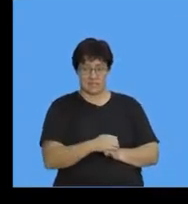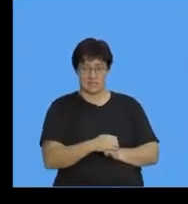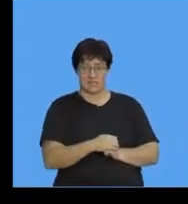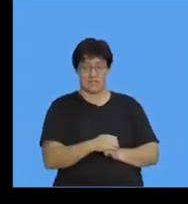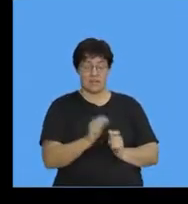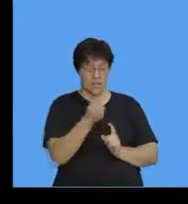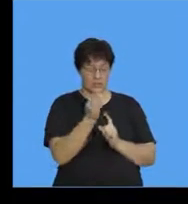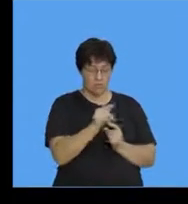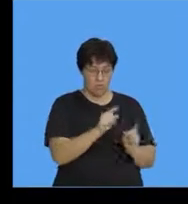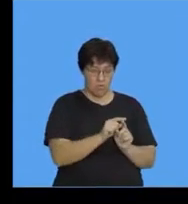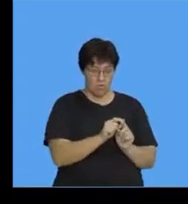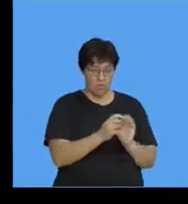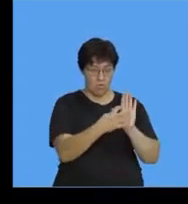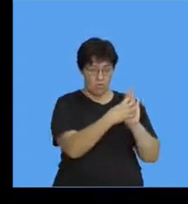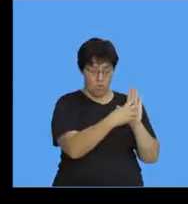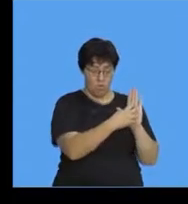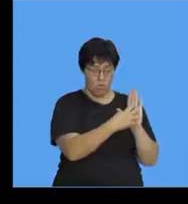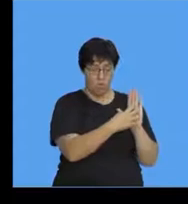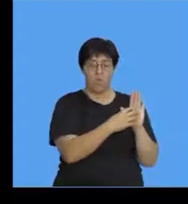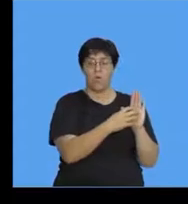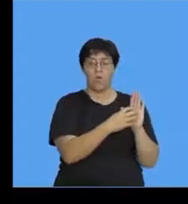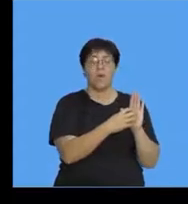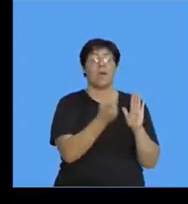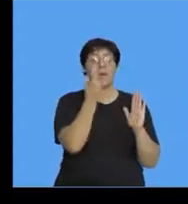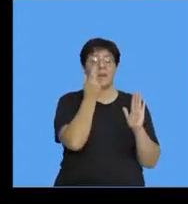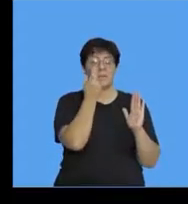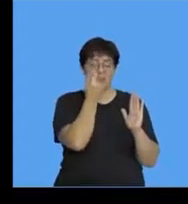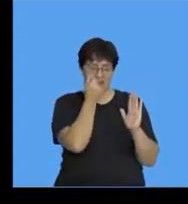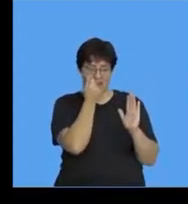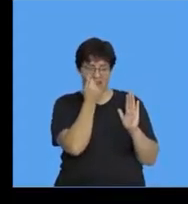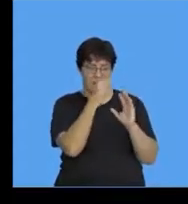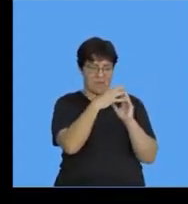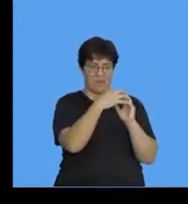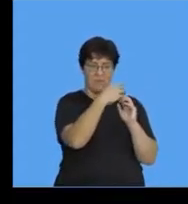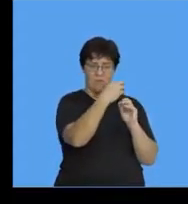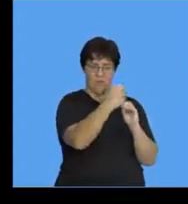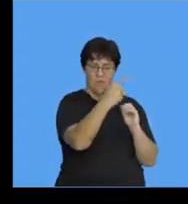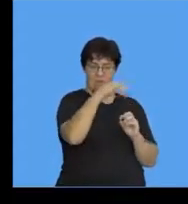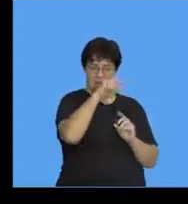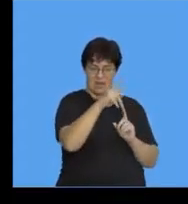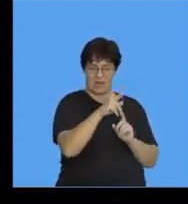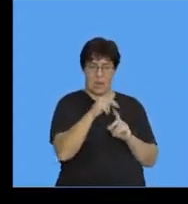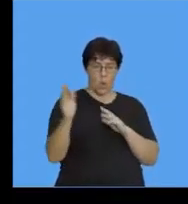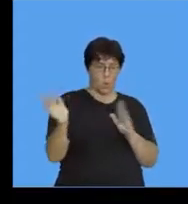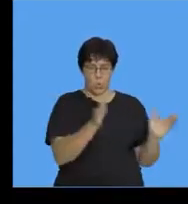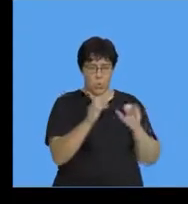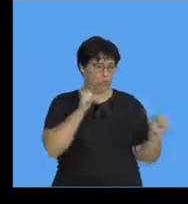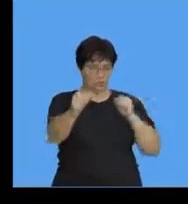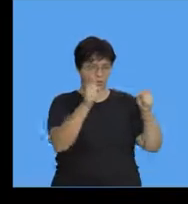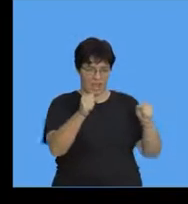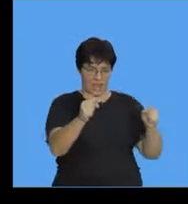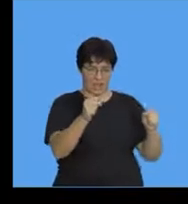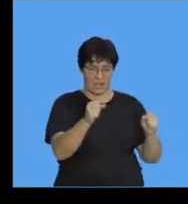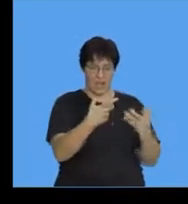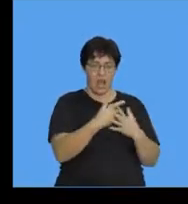diagram are male pine cones and when you the wind blows or you shake them